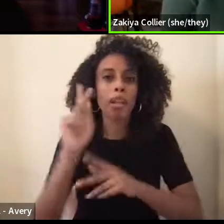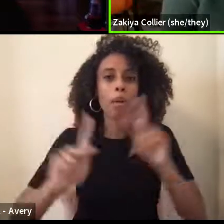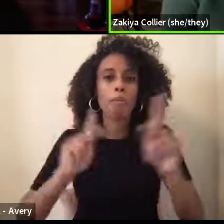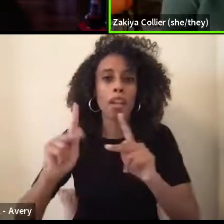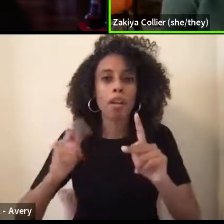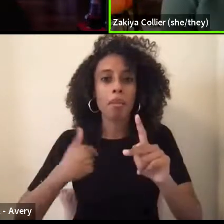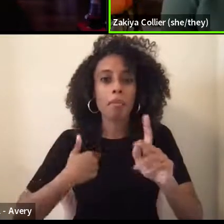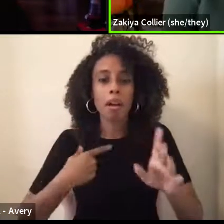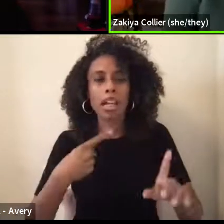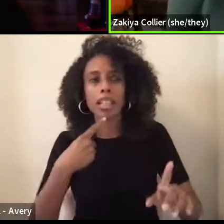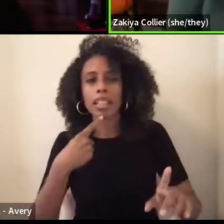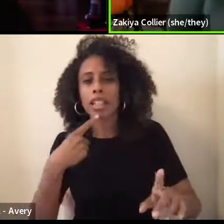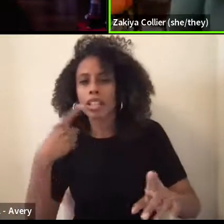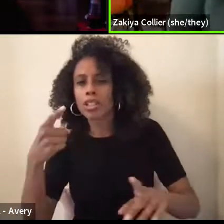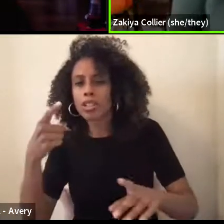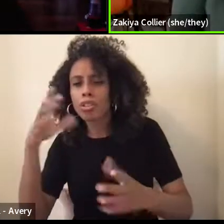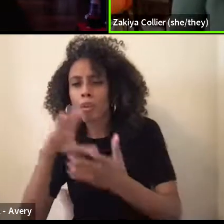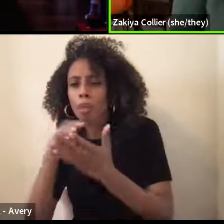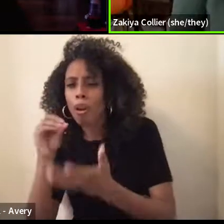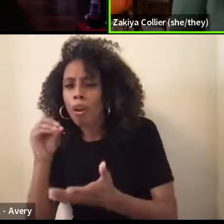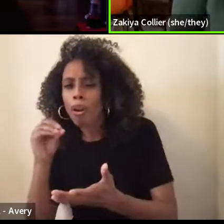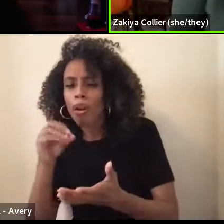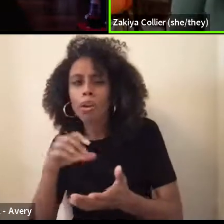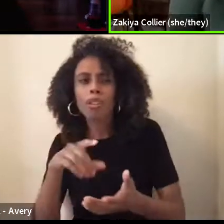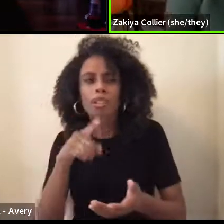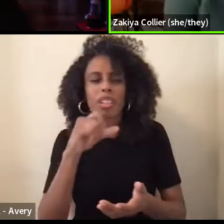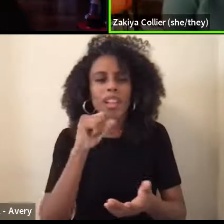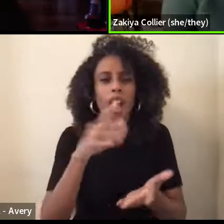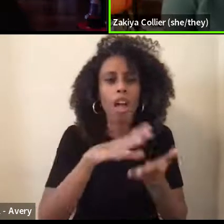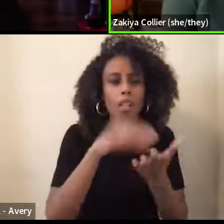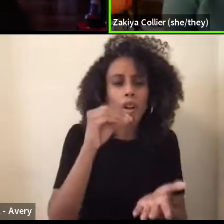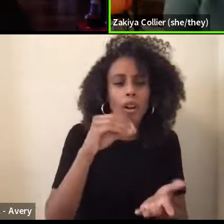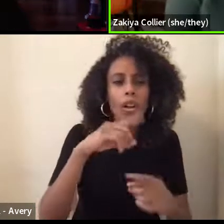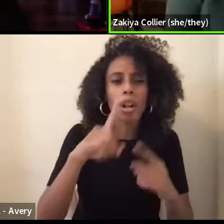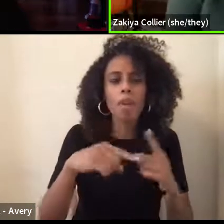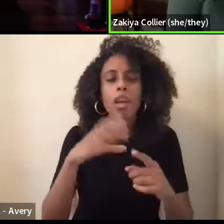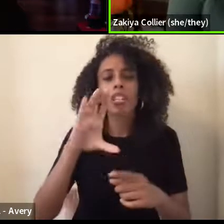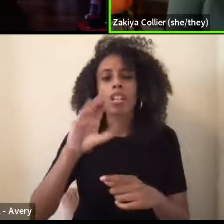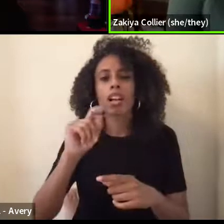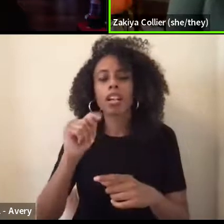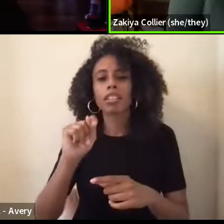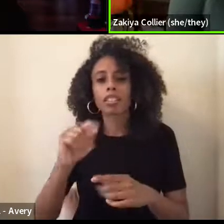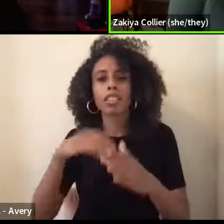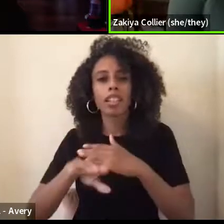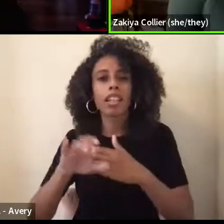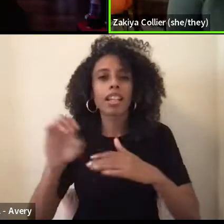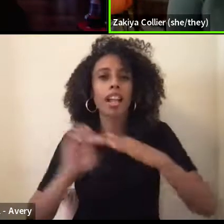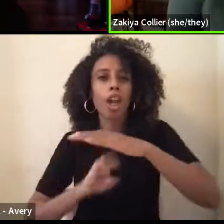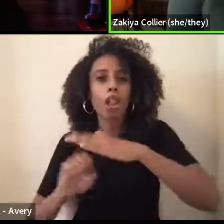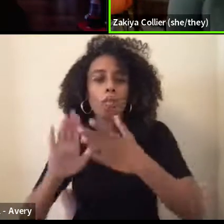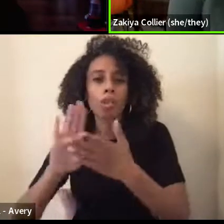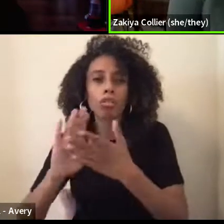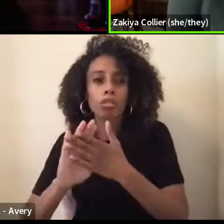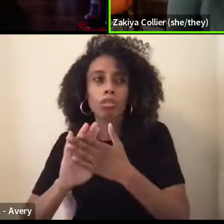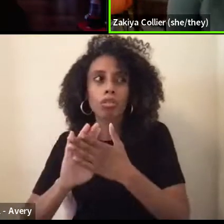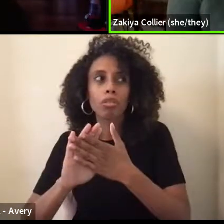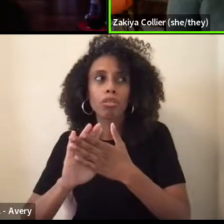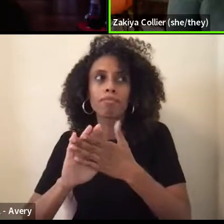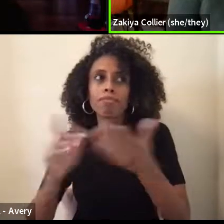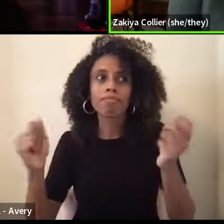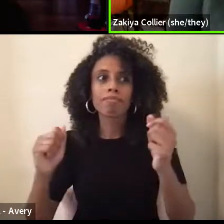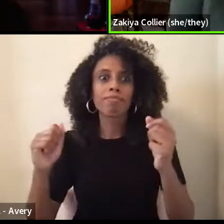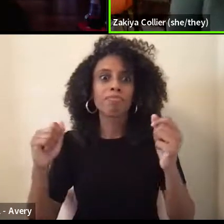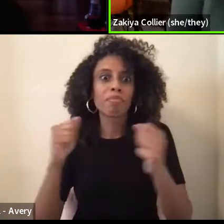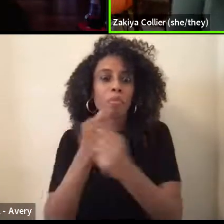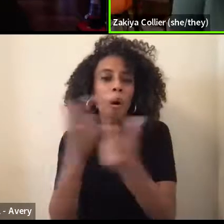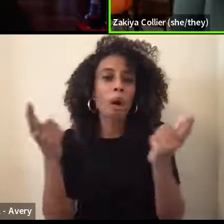or did you not learn about CRT in middle, in like elementary school? And it would be a resounding no. Um,